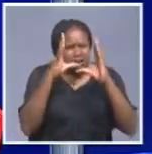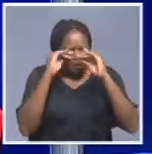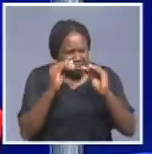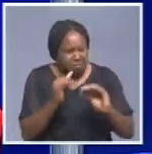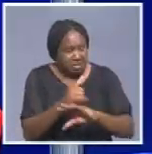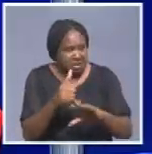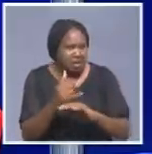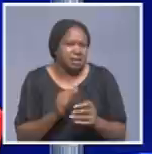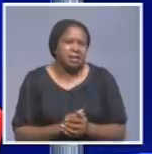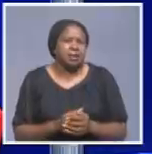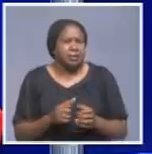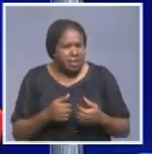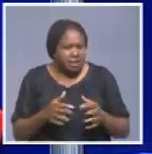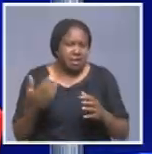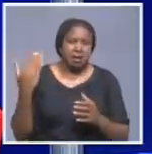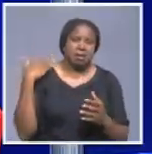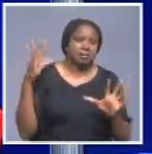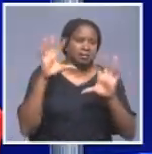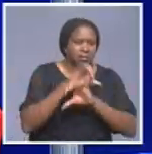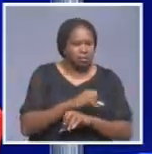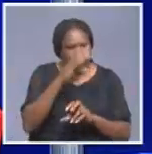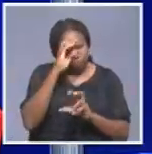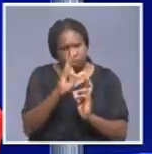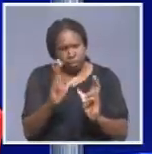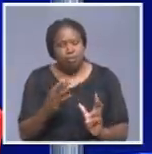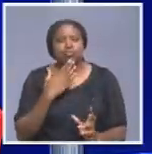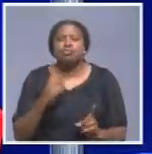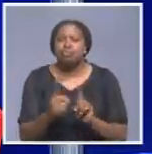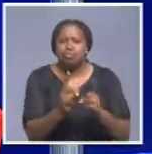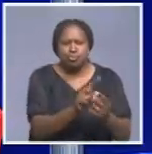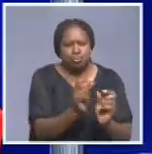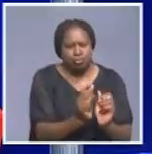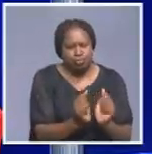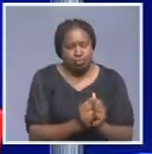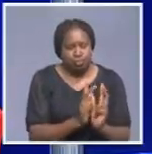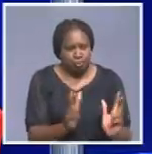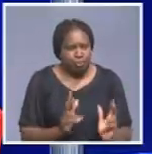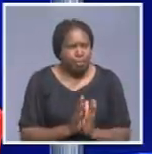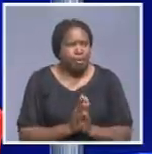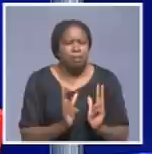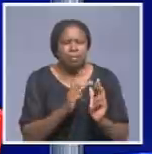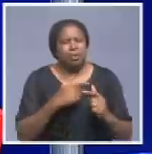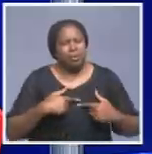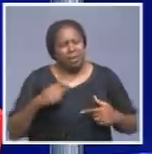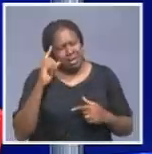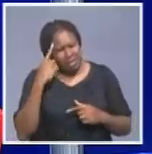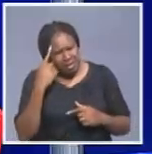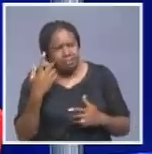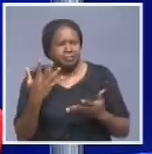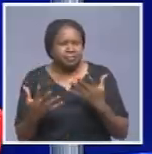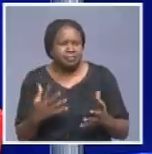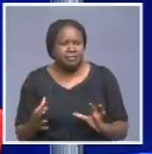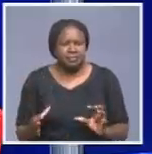tracing have started already last night and is still continuing. All those whom we think that they might have been